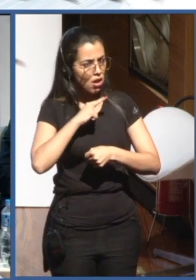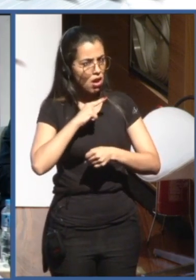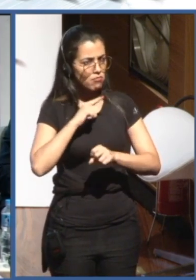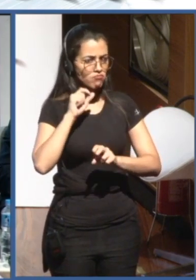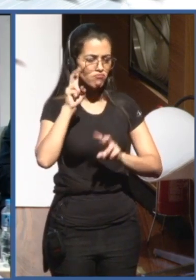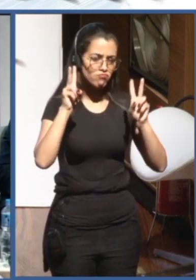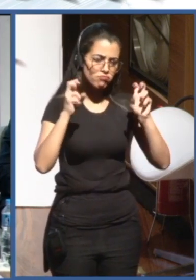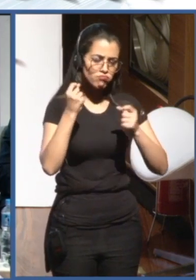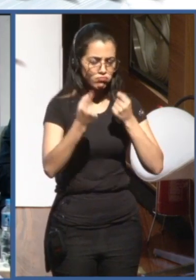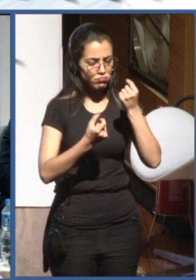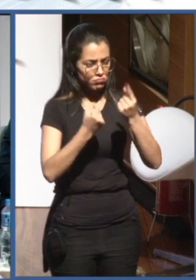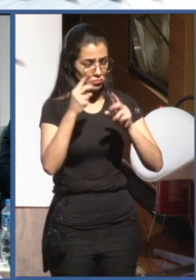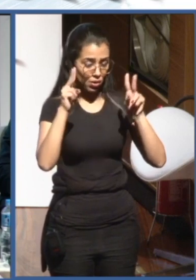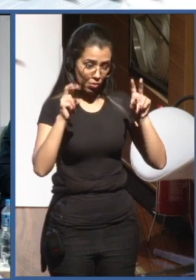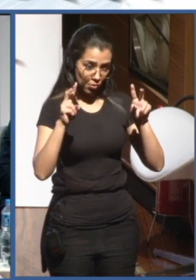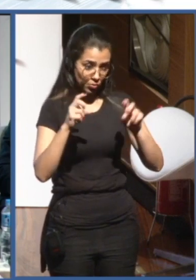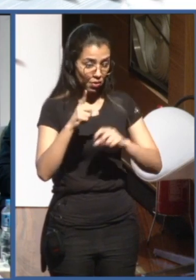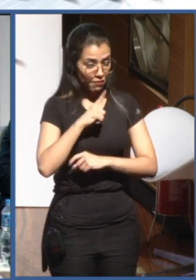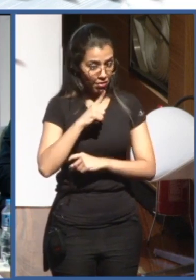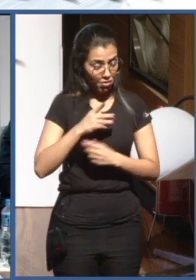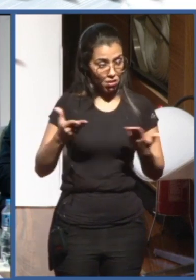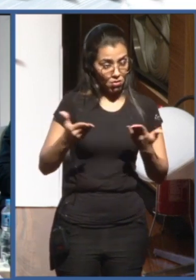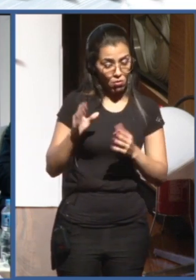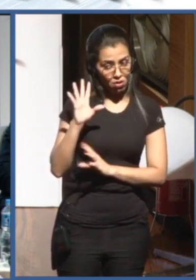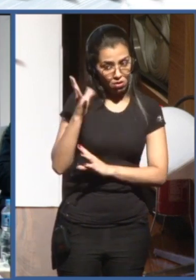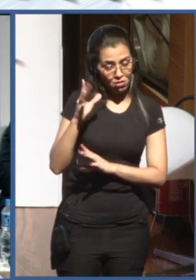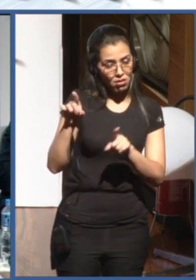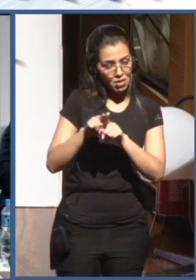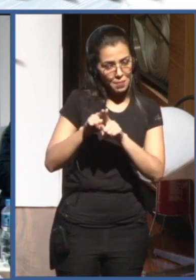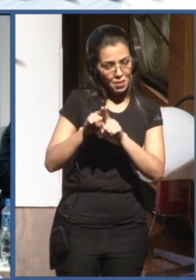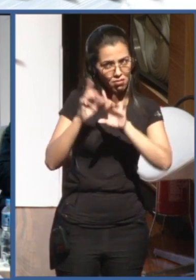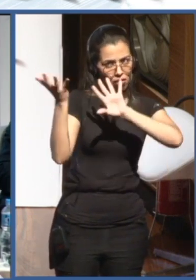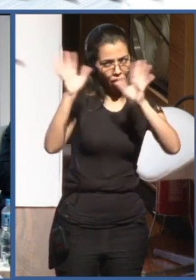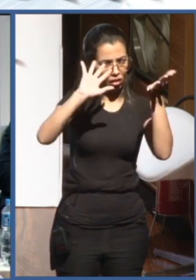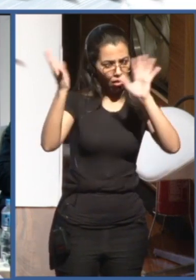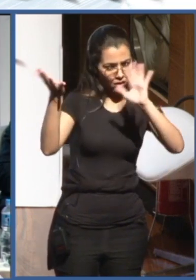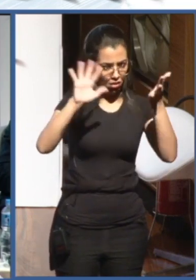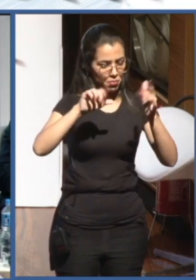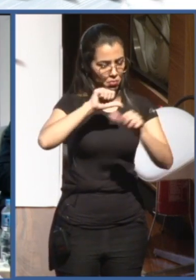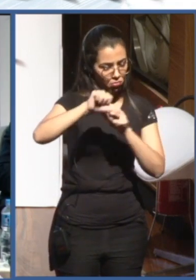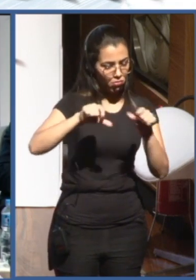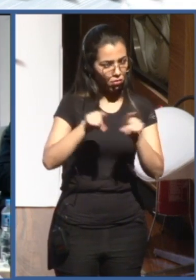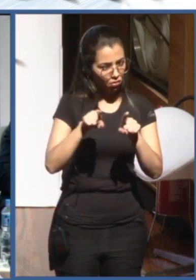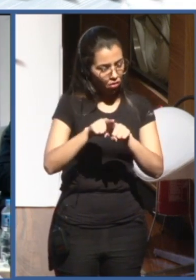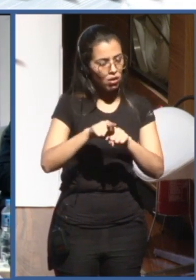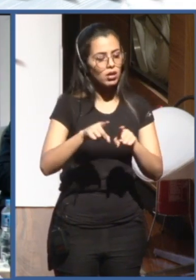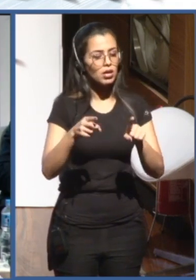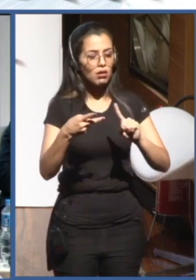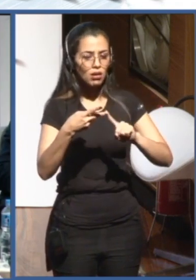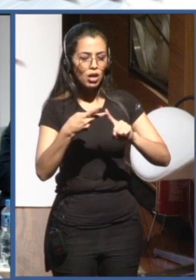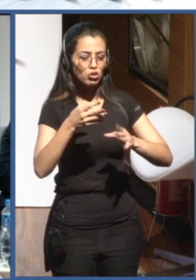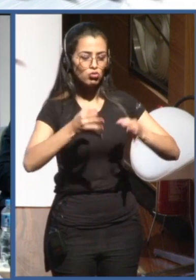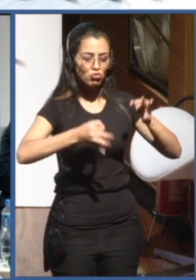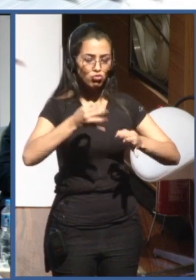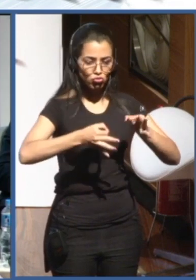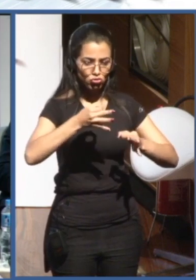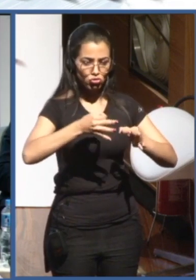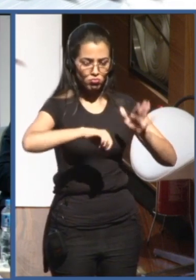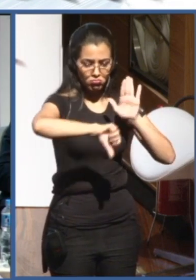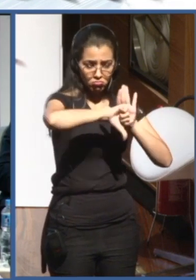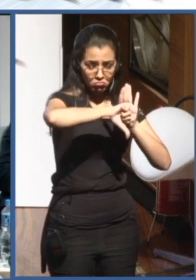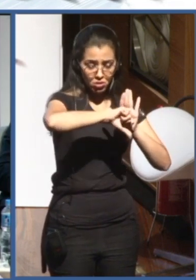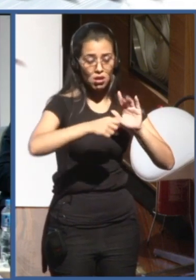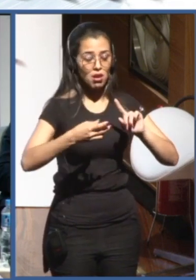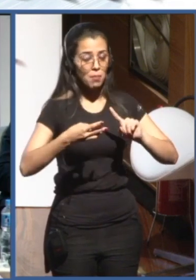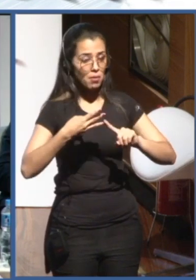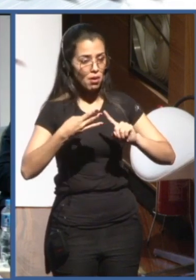is AI and climate change, AI and criminal justice, you know, AI and smart mobility,